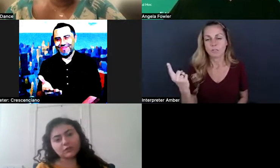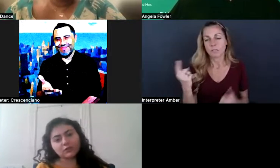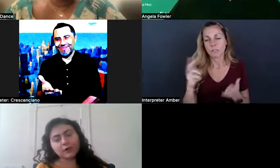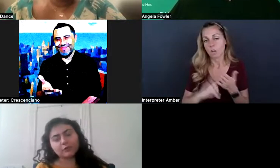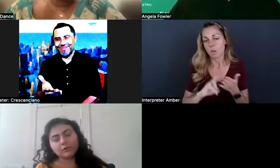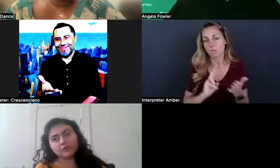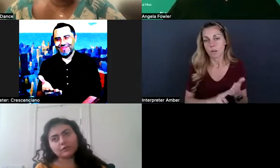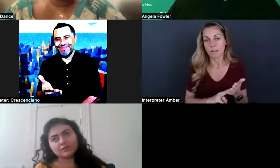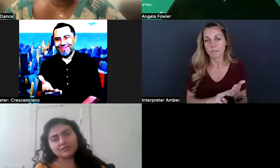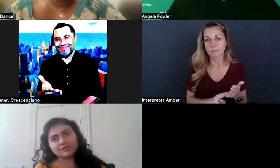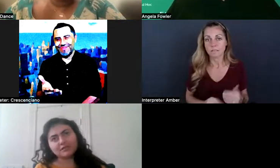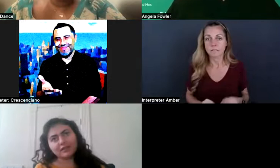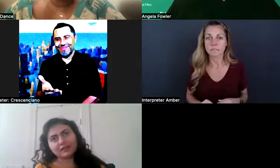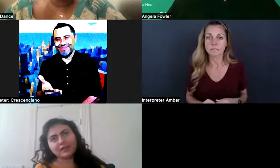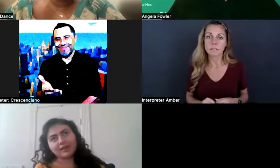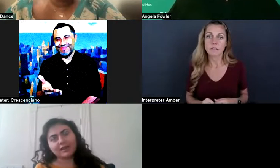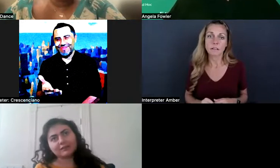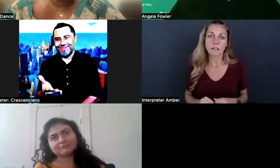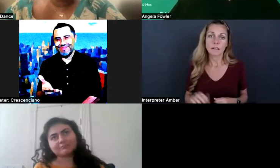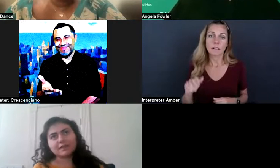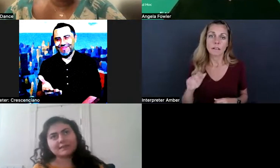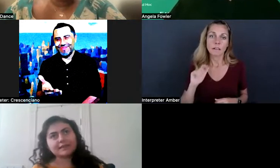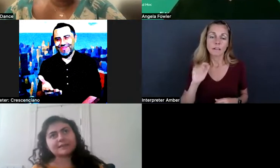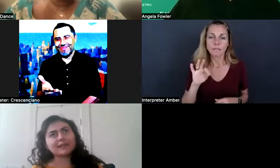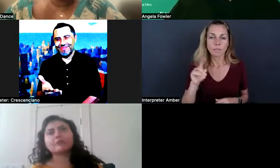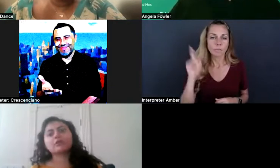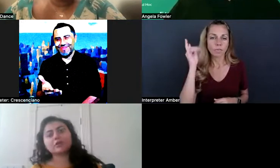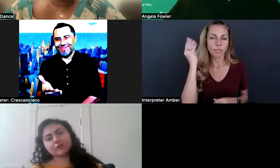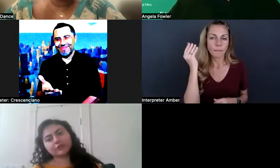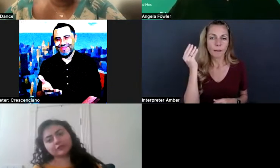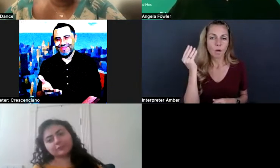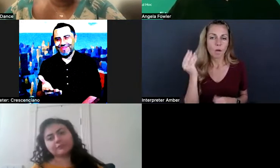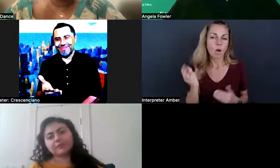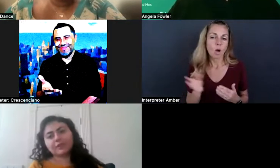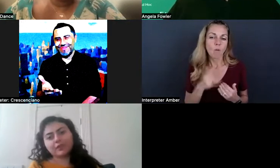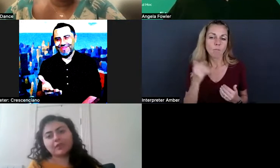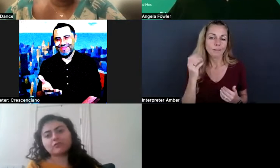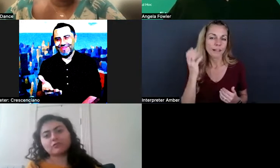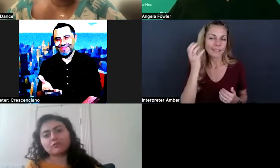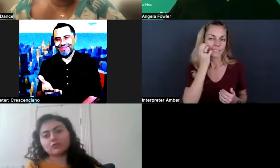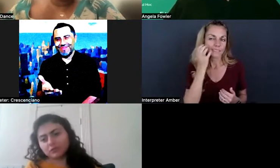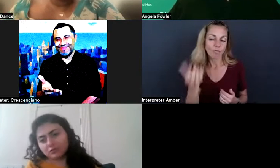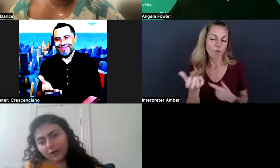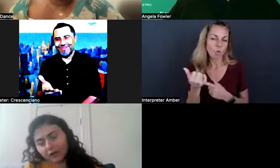if you think about it, it's like, it's like a cell phone contract. Can you just not